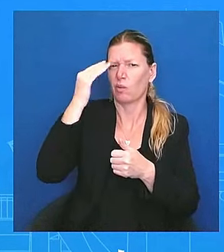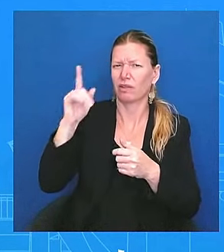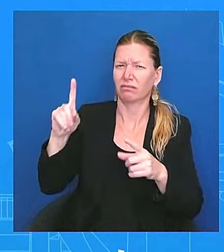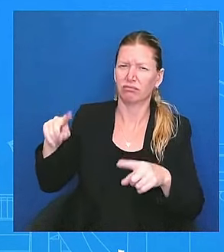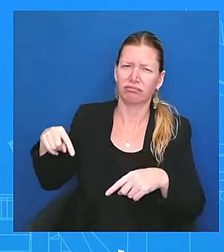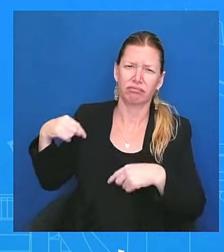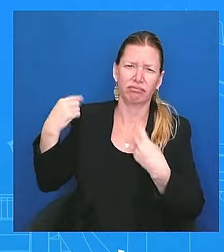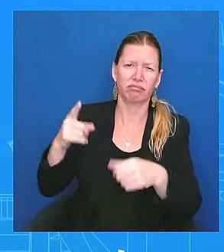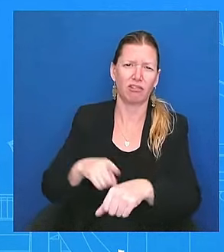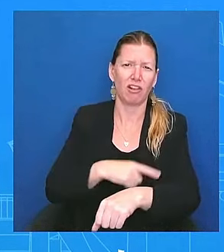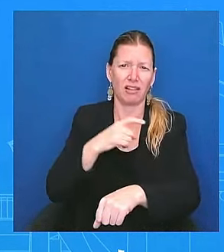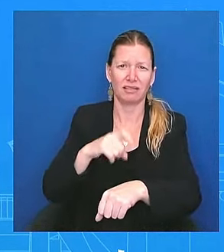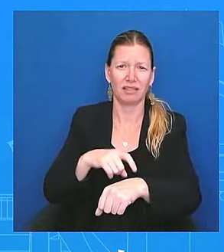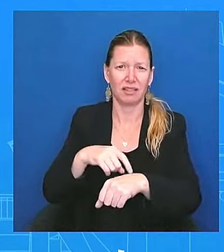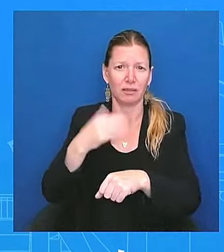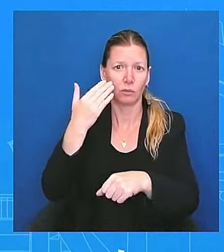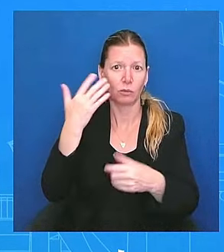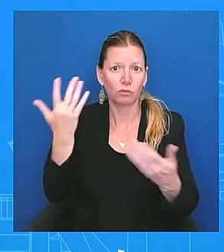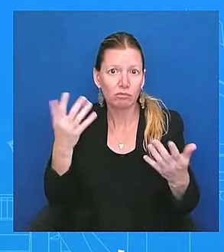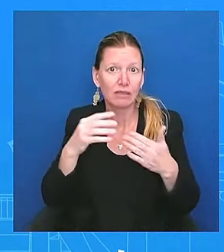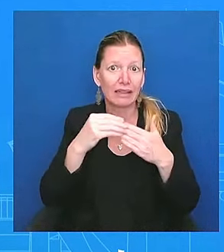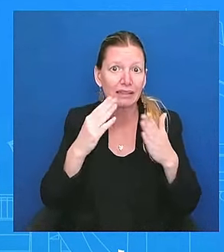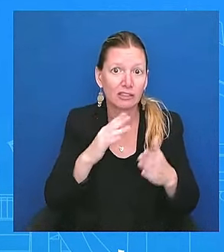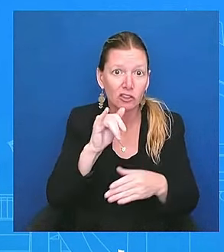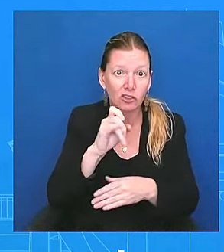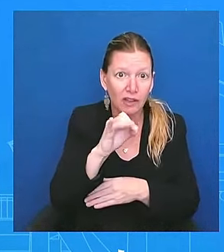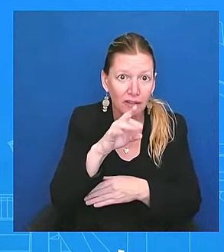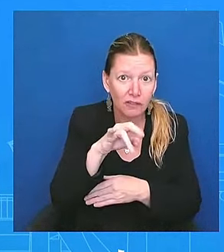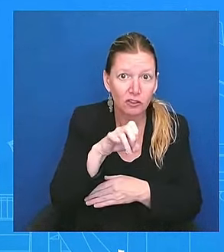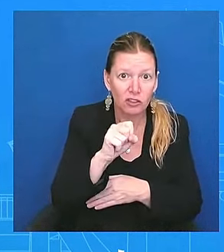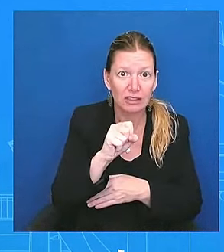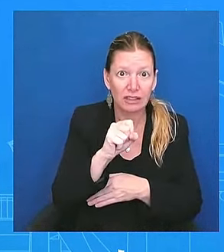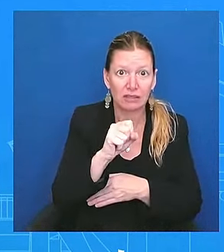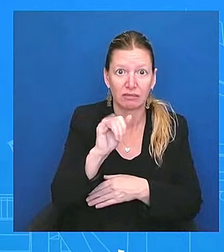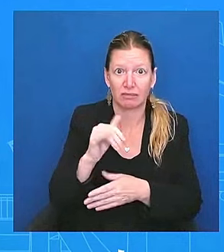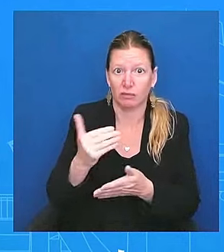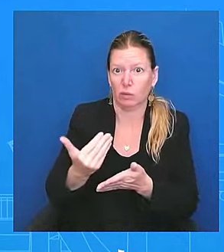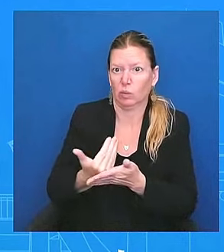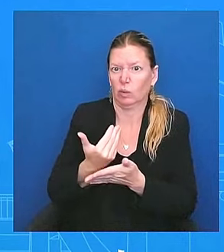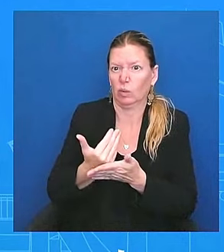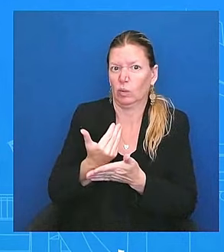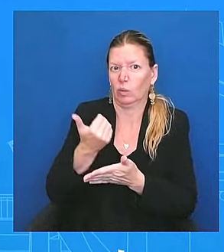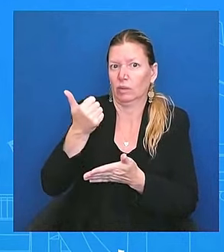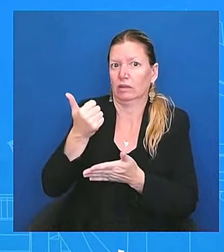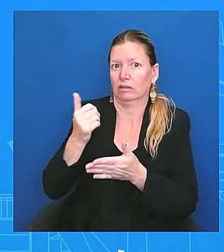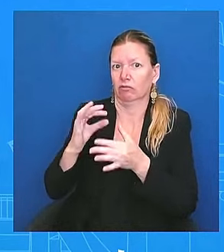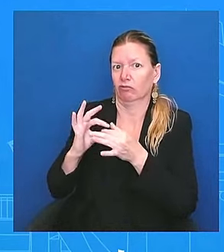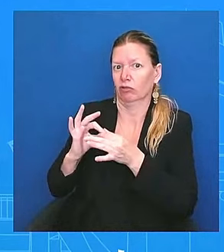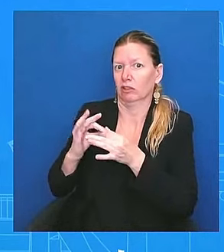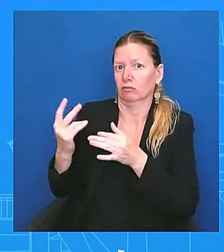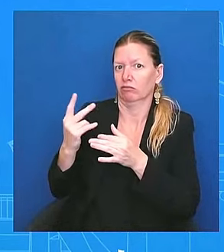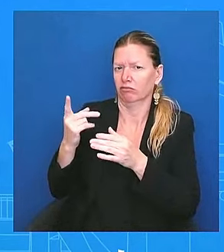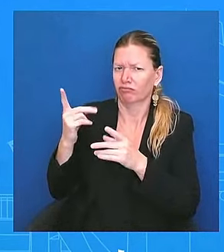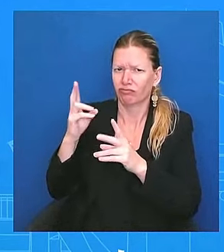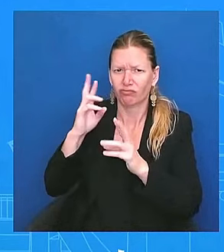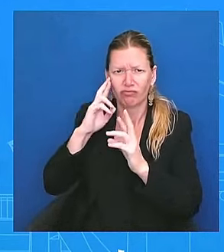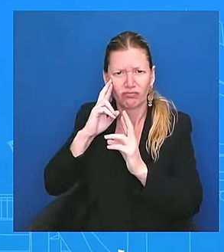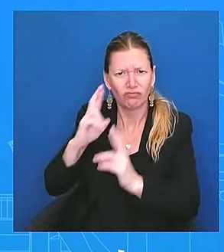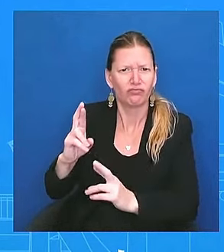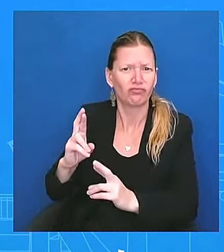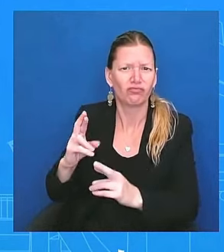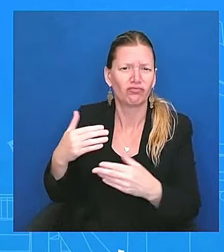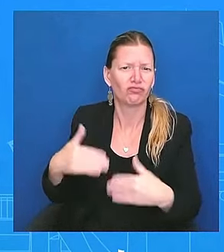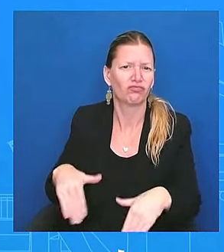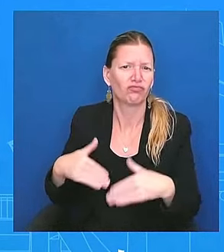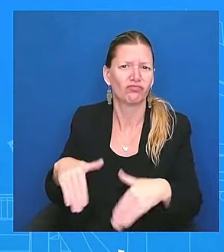Jeffries has a new relationship that he has, uh, someone that he obviously respects. And, and so, you know, it is, uh, I think it's important to